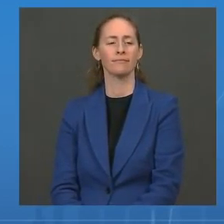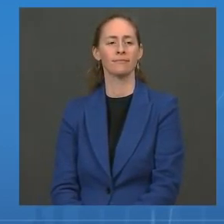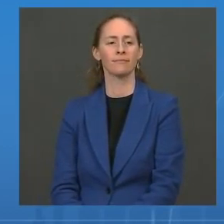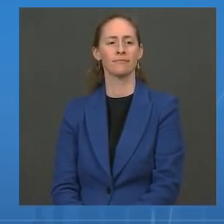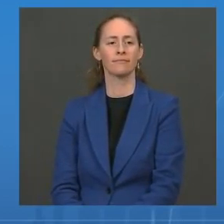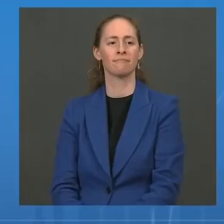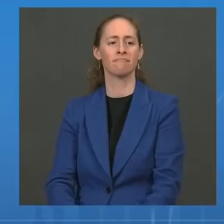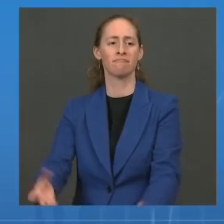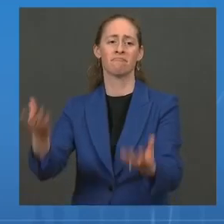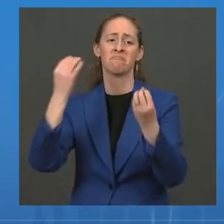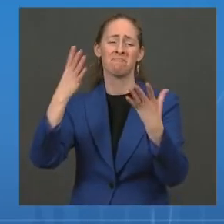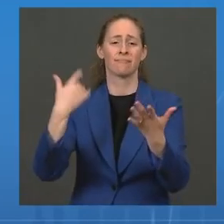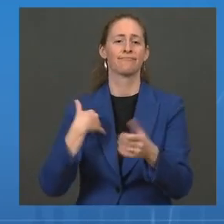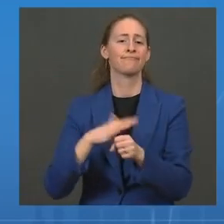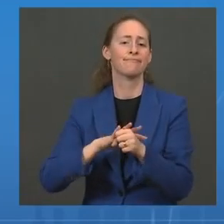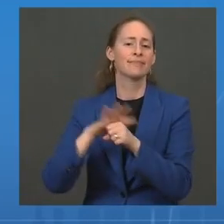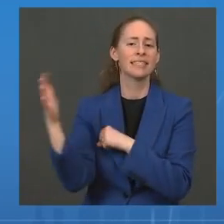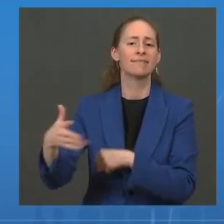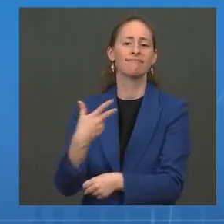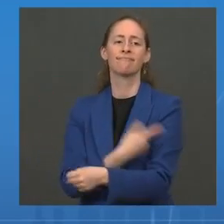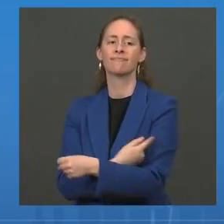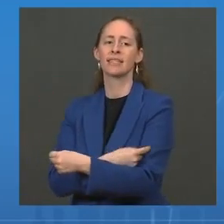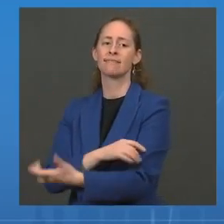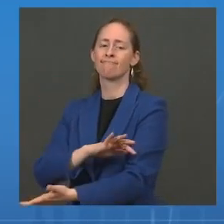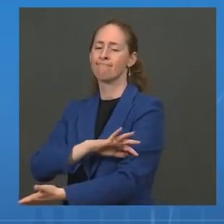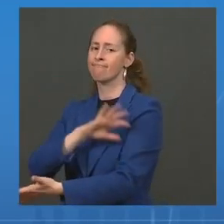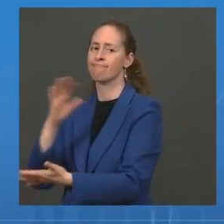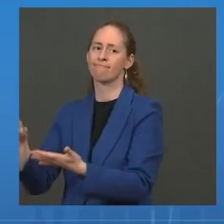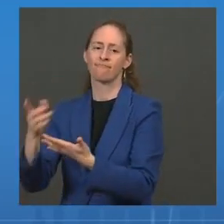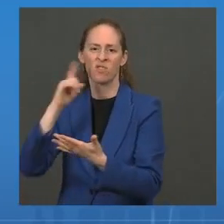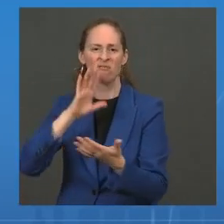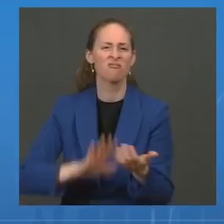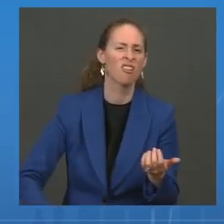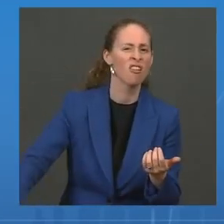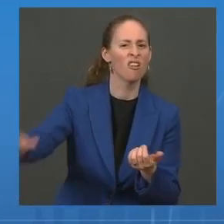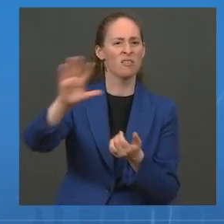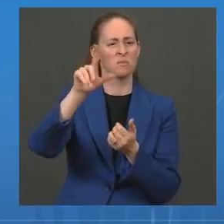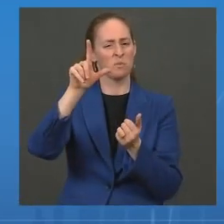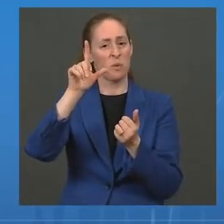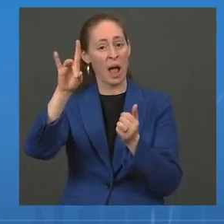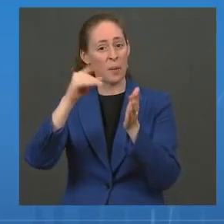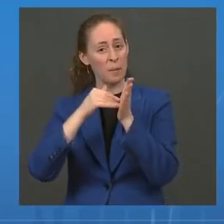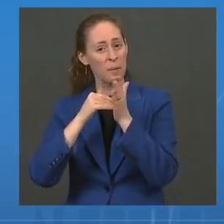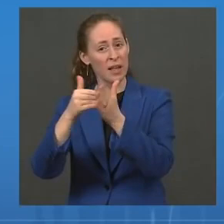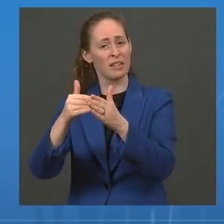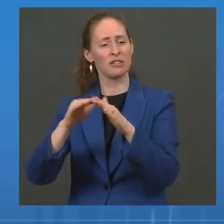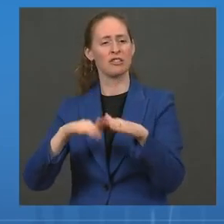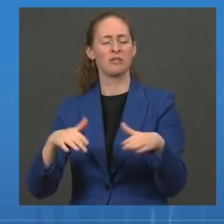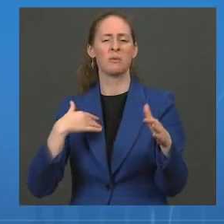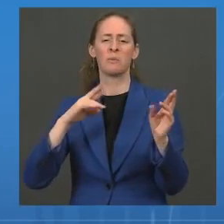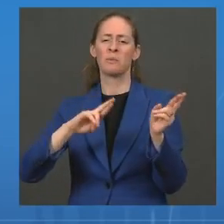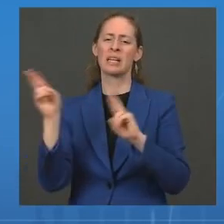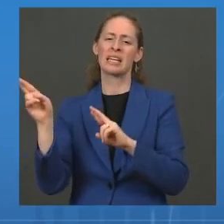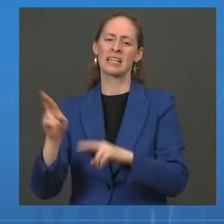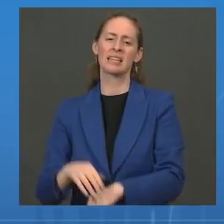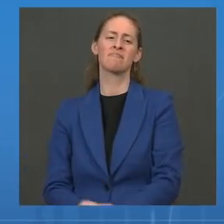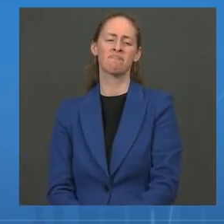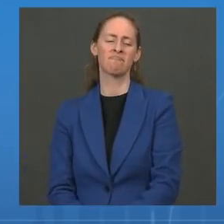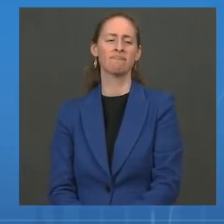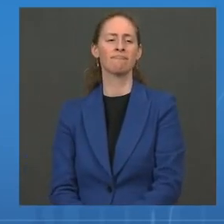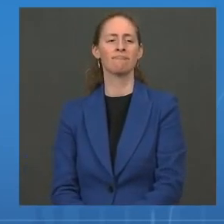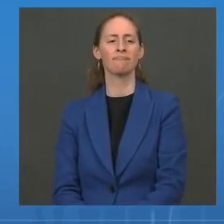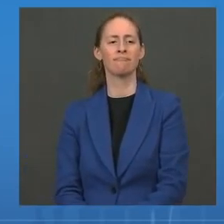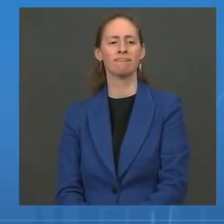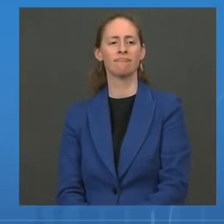of supply for all 28 million kids between the ages of 5 and 11. We have 20,000